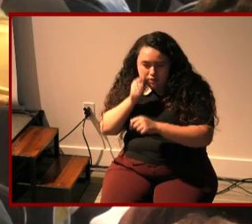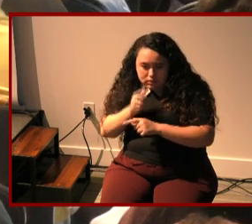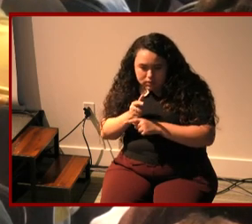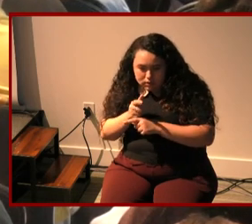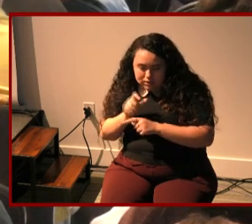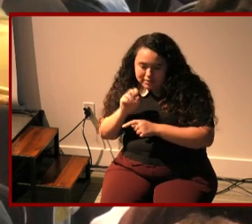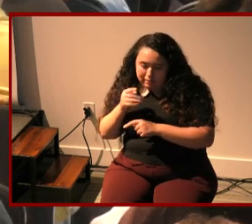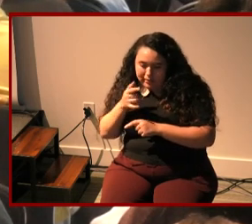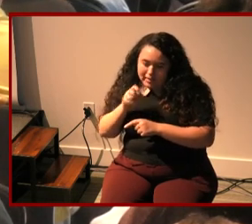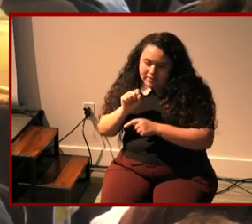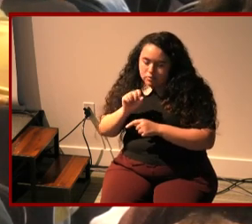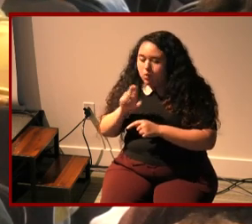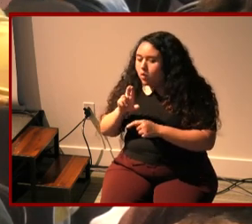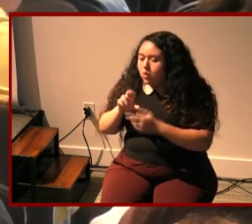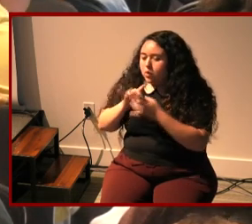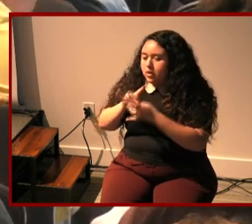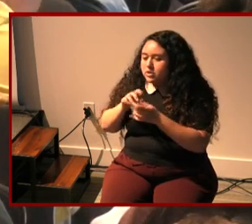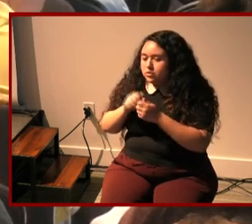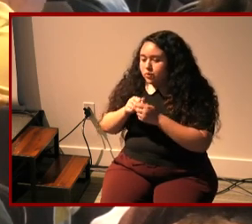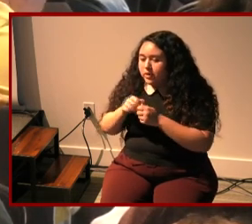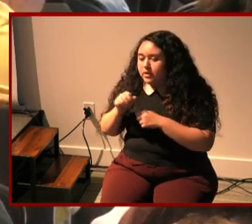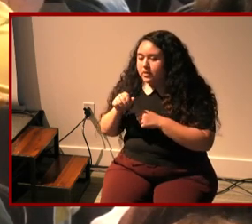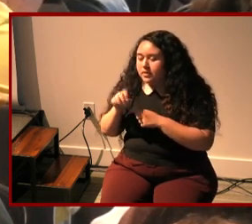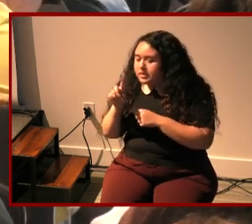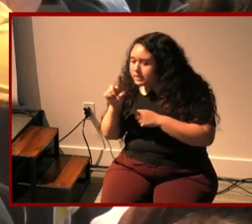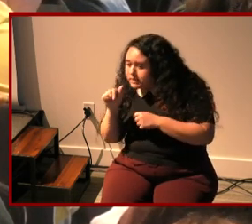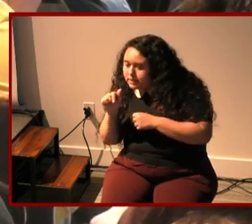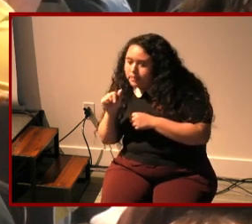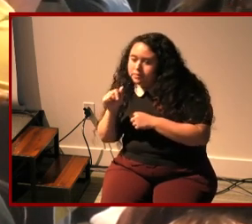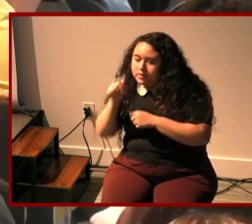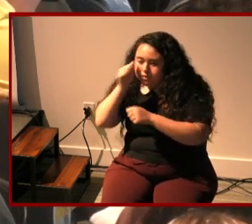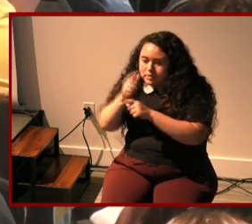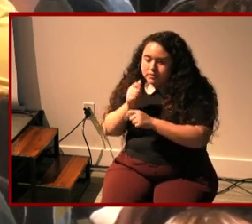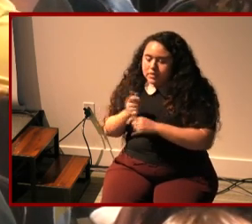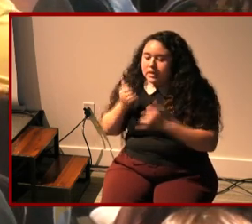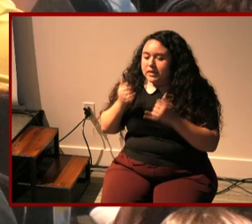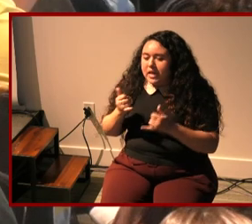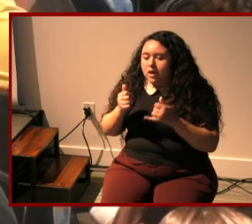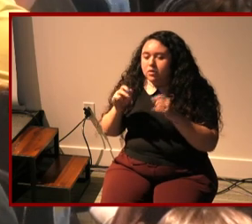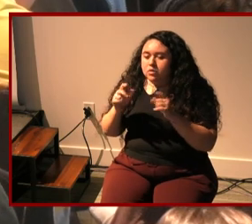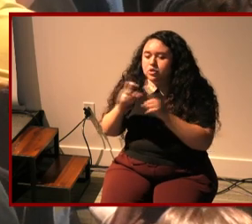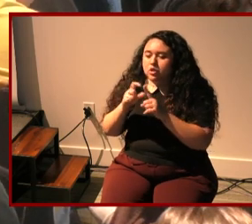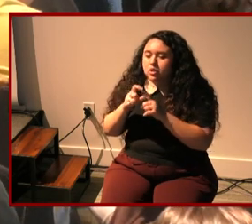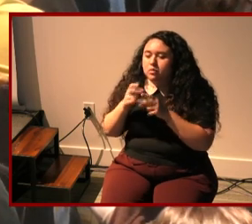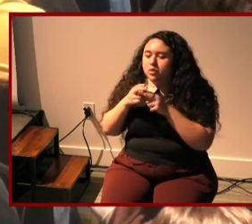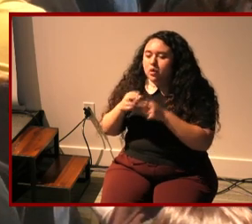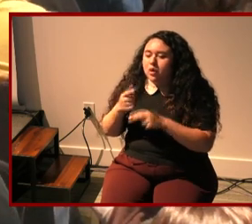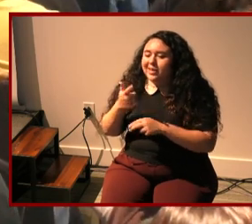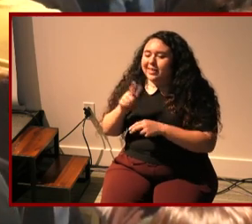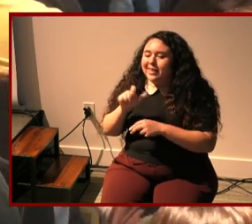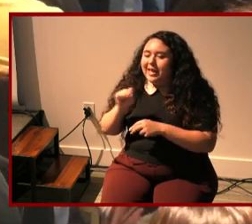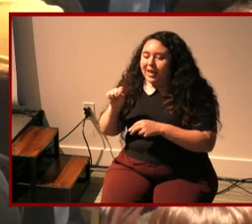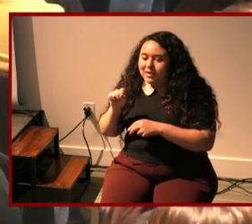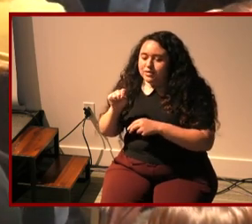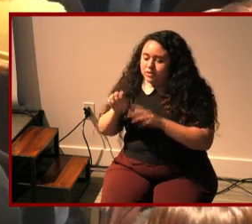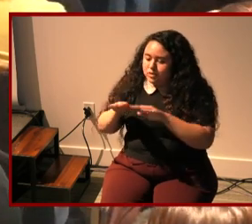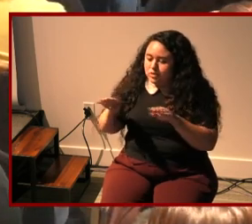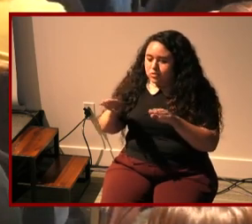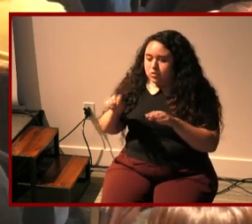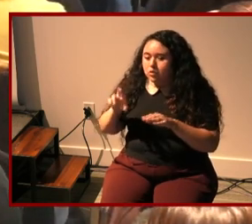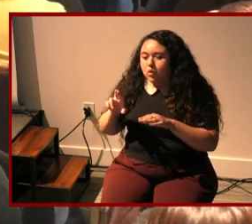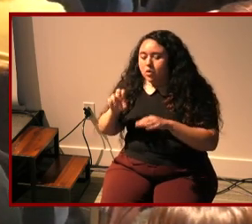or or relationships with siblings because there's like this term now called um glass children or shadow children which